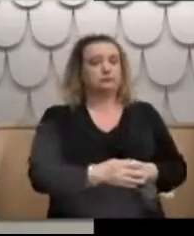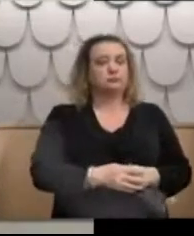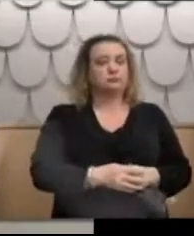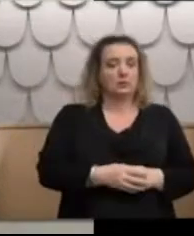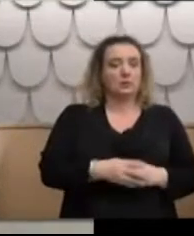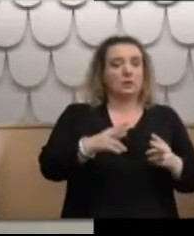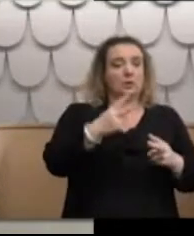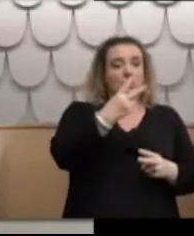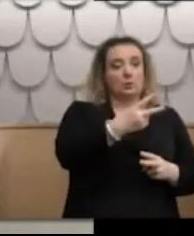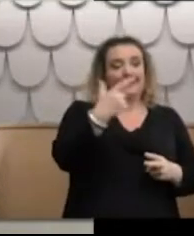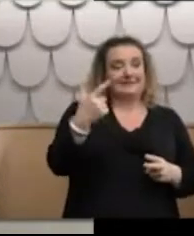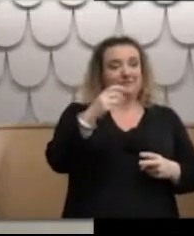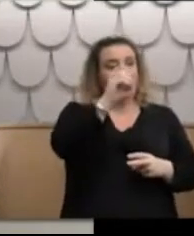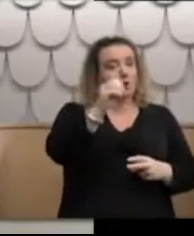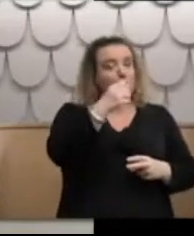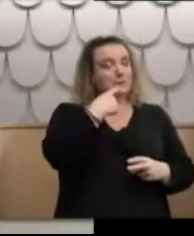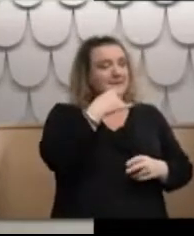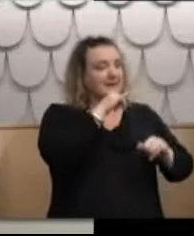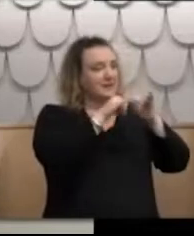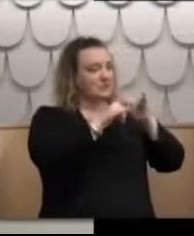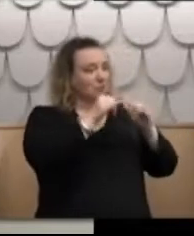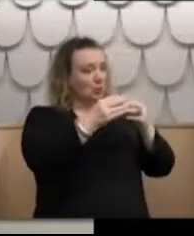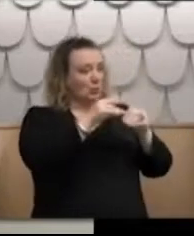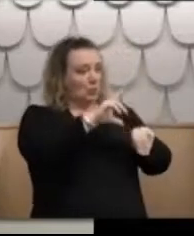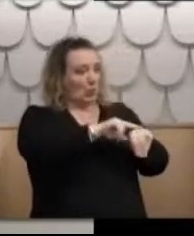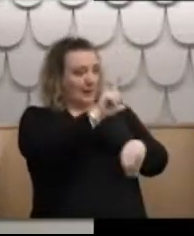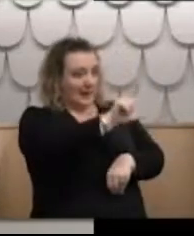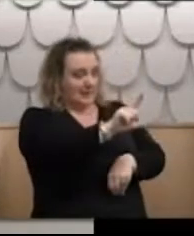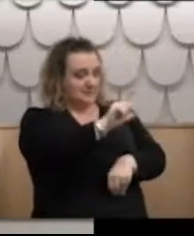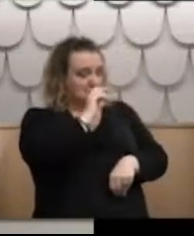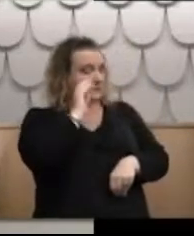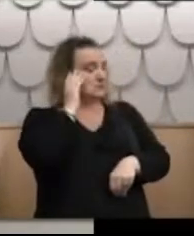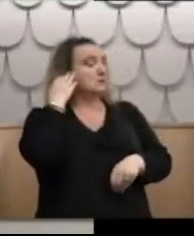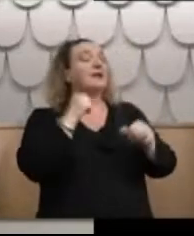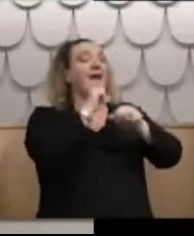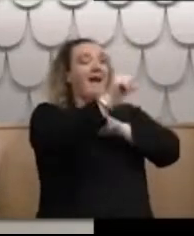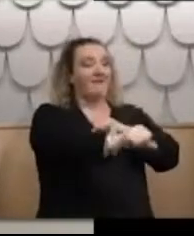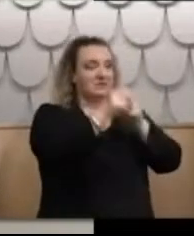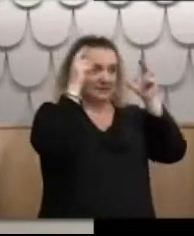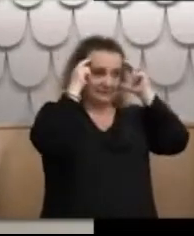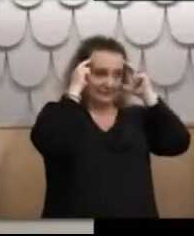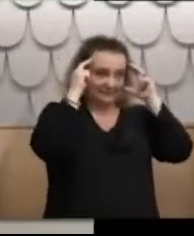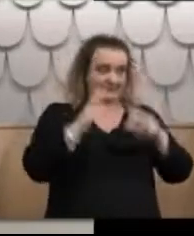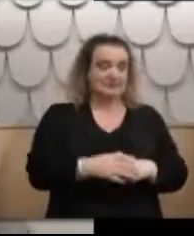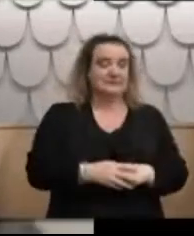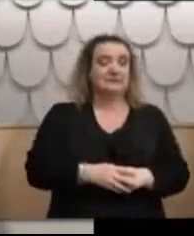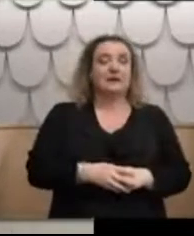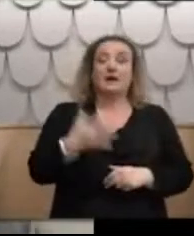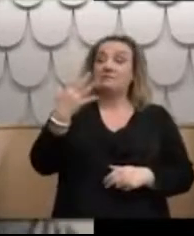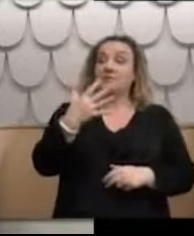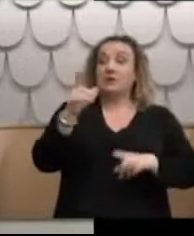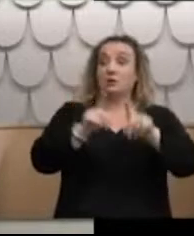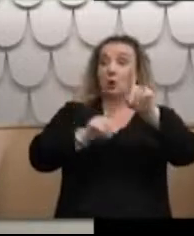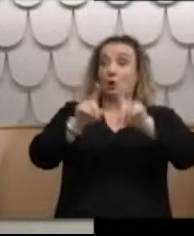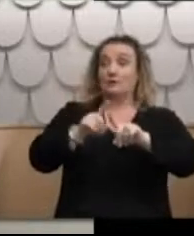notes say I had an interview with Blake Licks and then ECT followed. On 15th November,